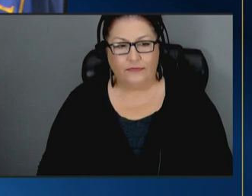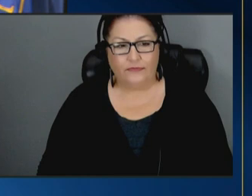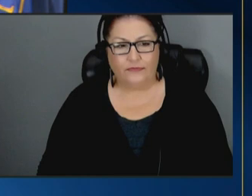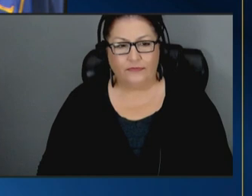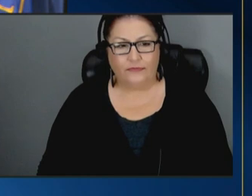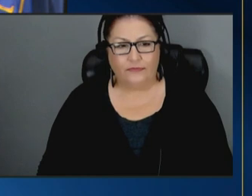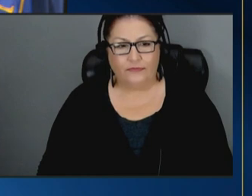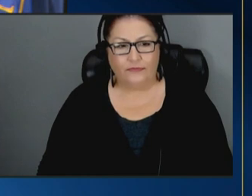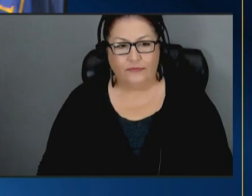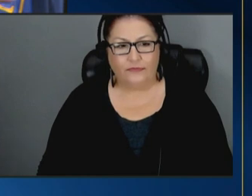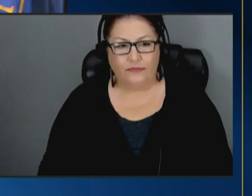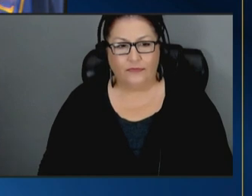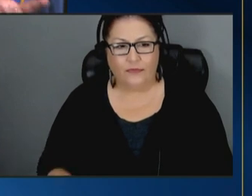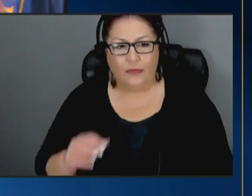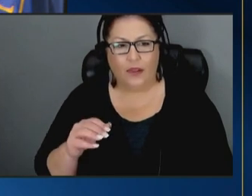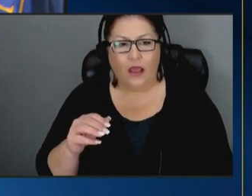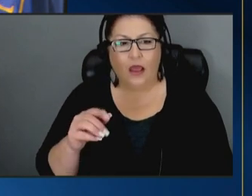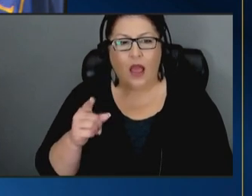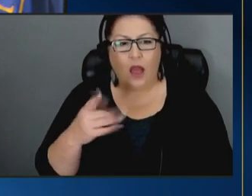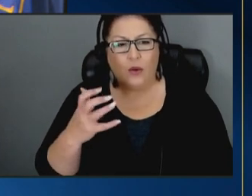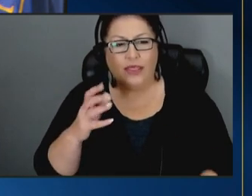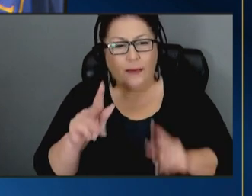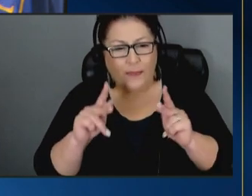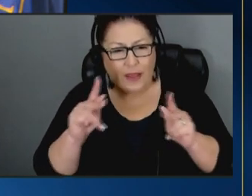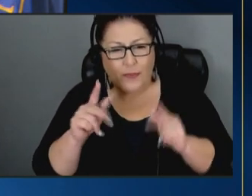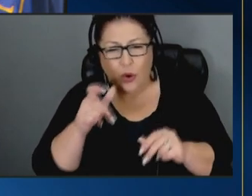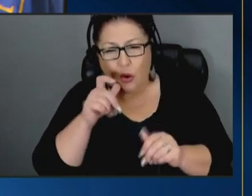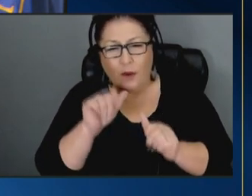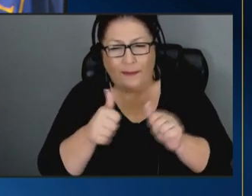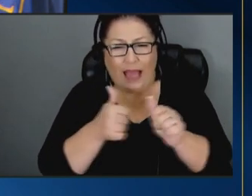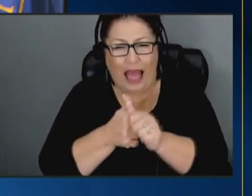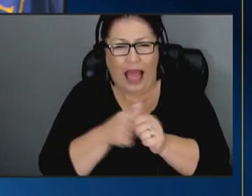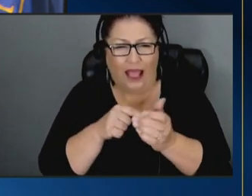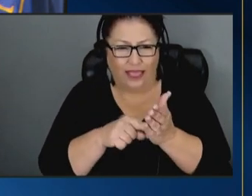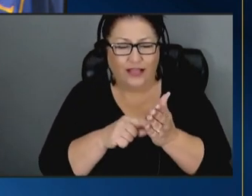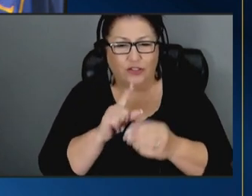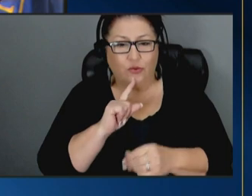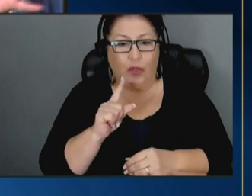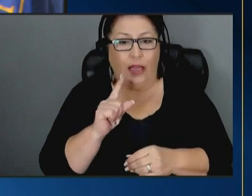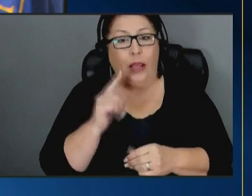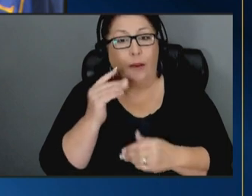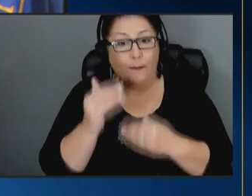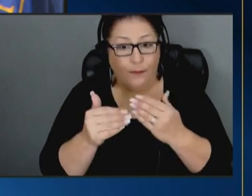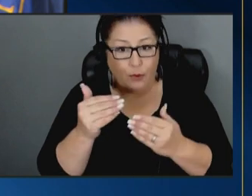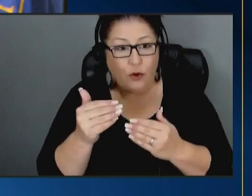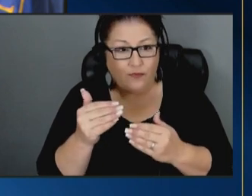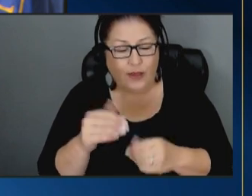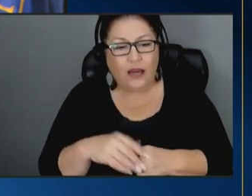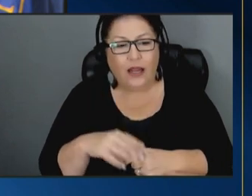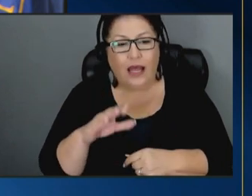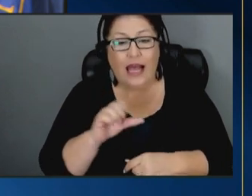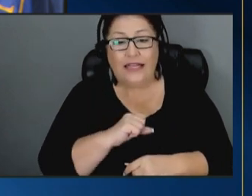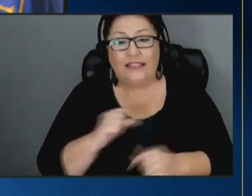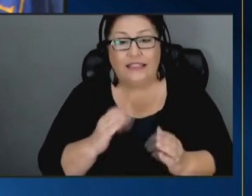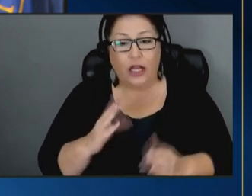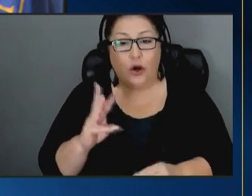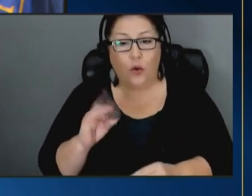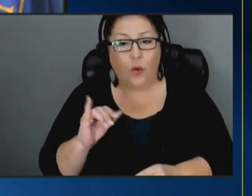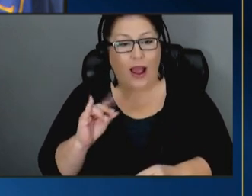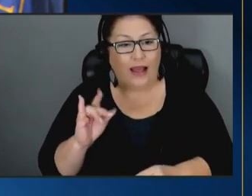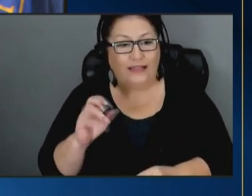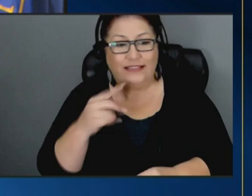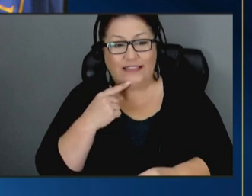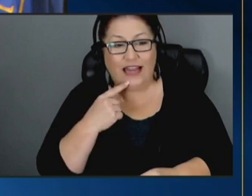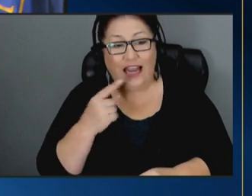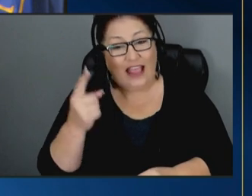the people who are behind this movement so as senator wyden said you know he thinks his job was the